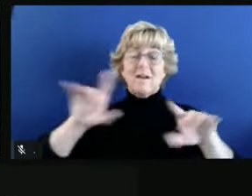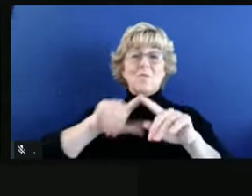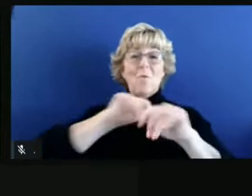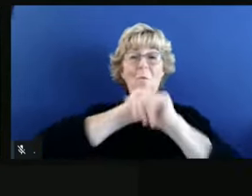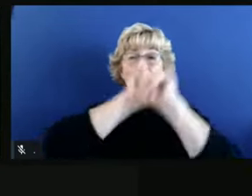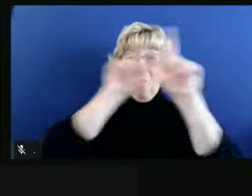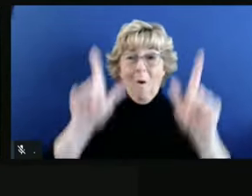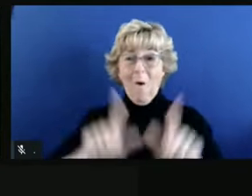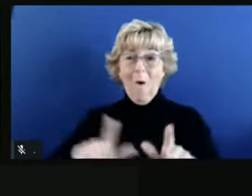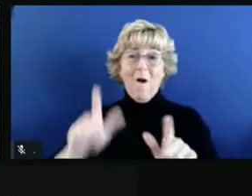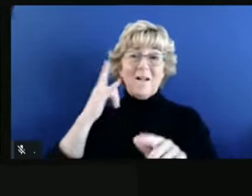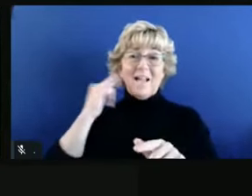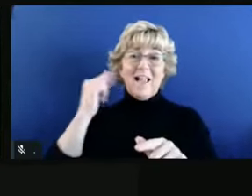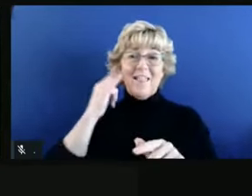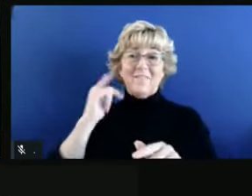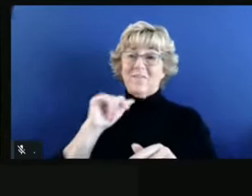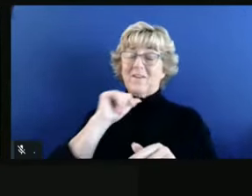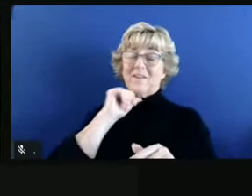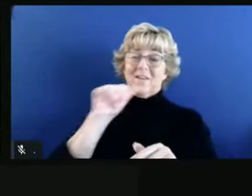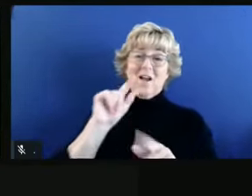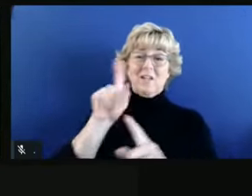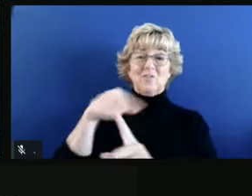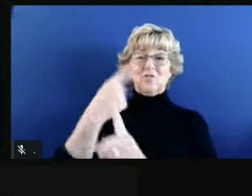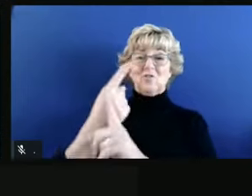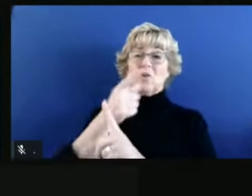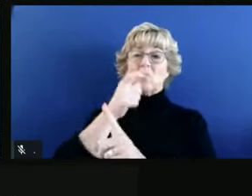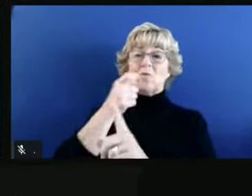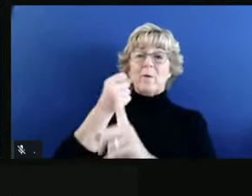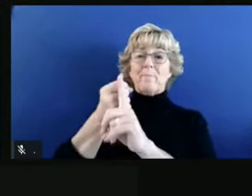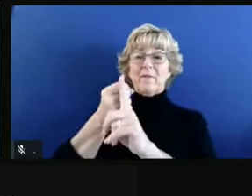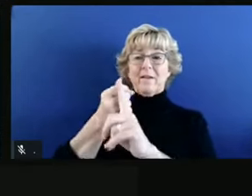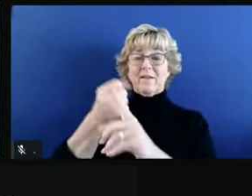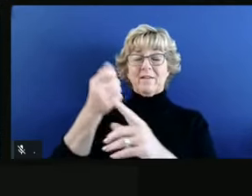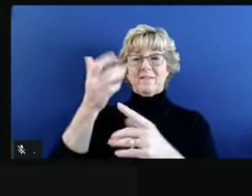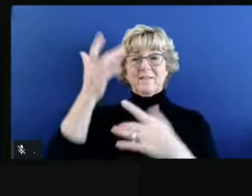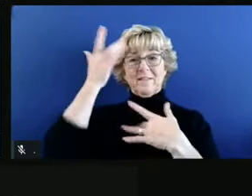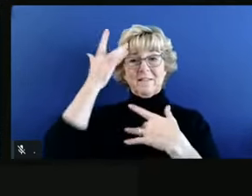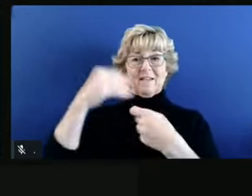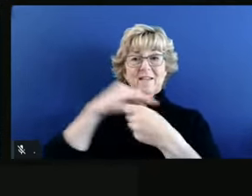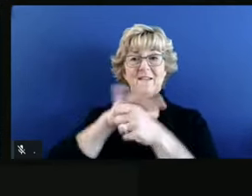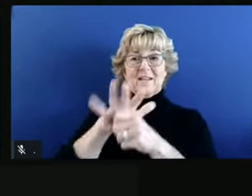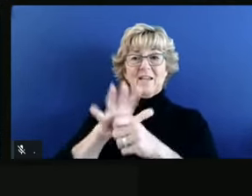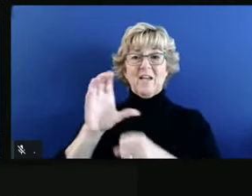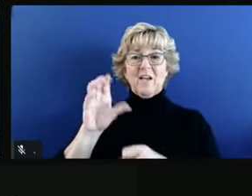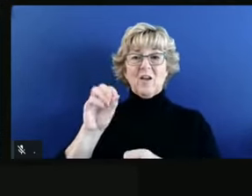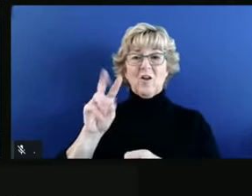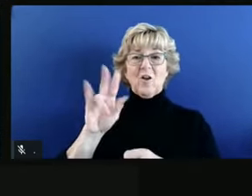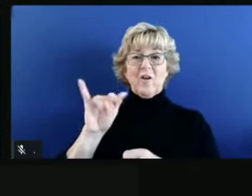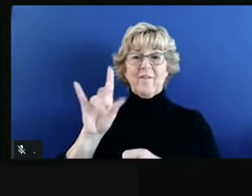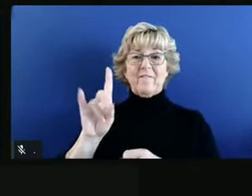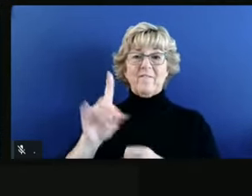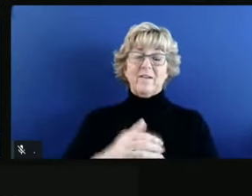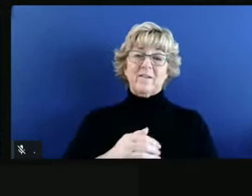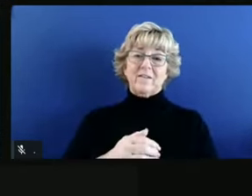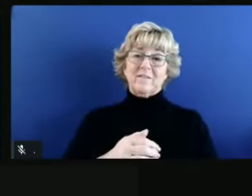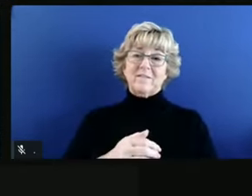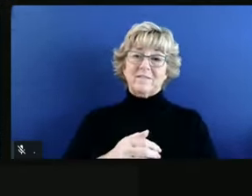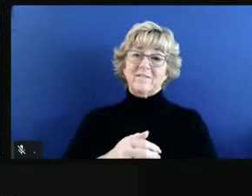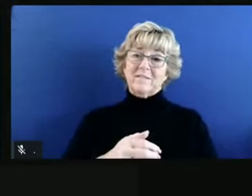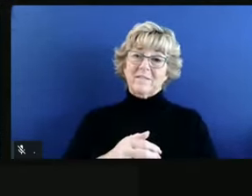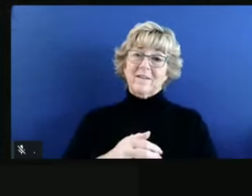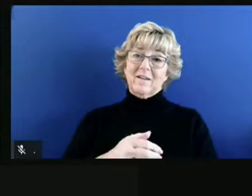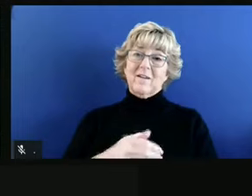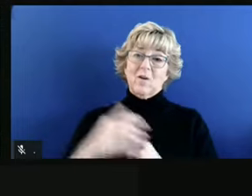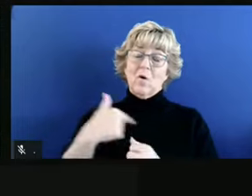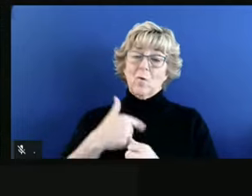Californians, not just those with COVID. You see at this moment that we are continuing to deliver that care in its fullest